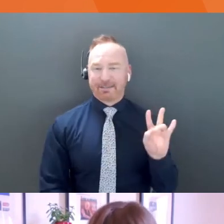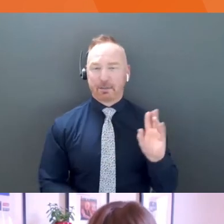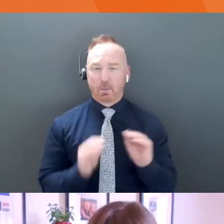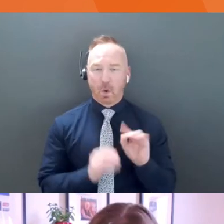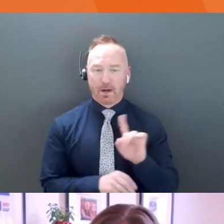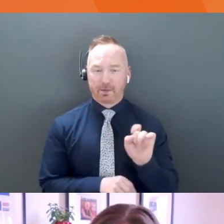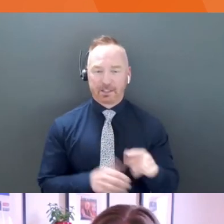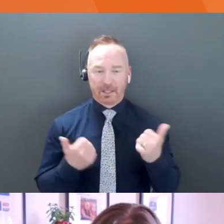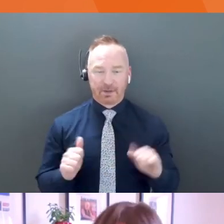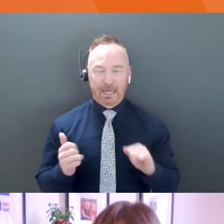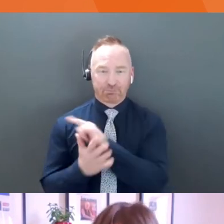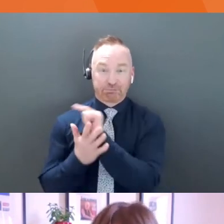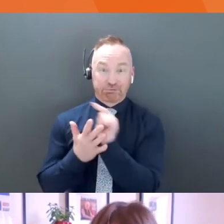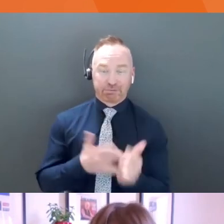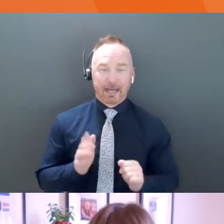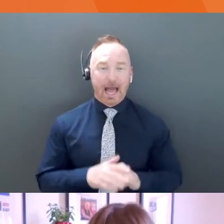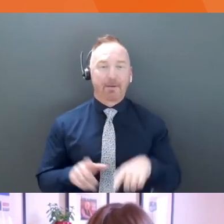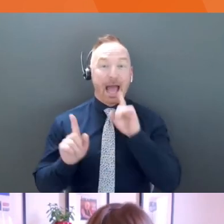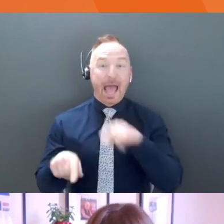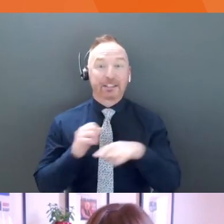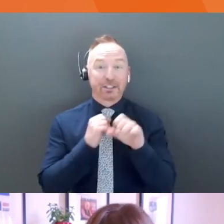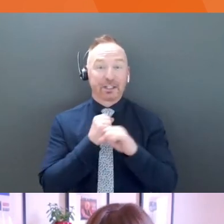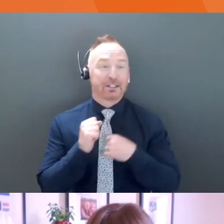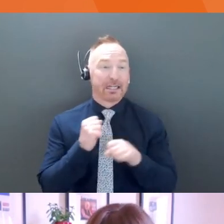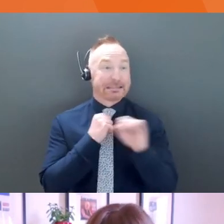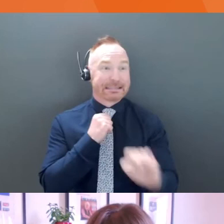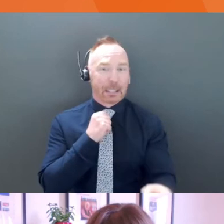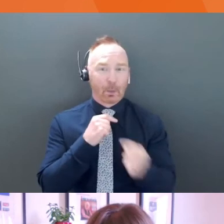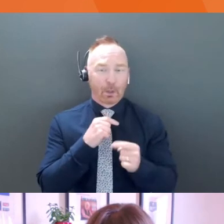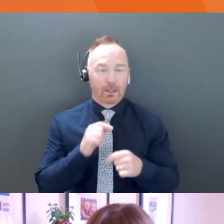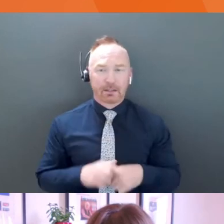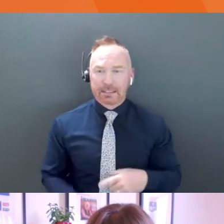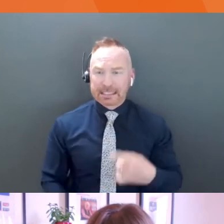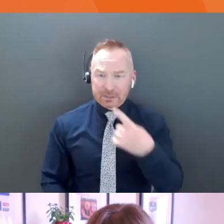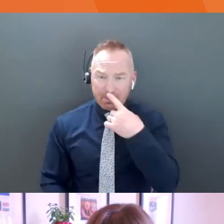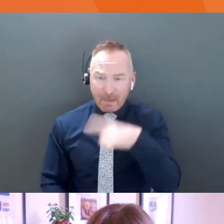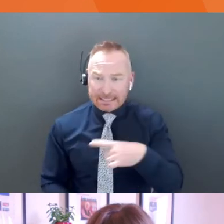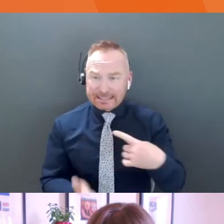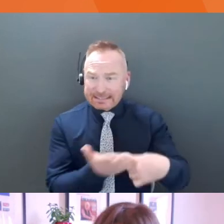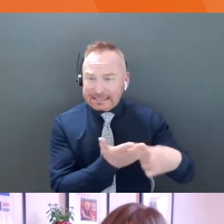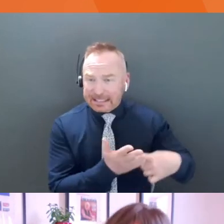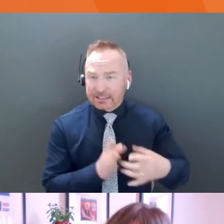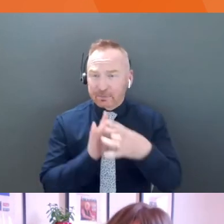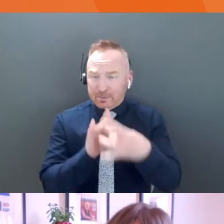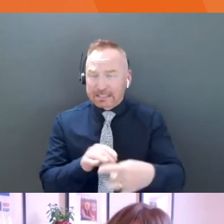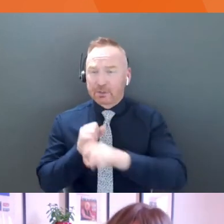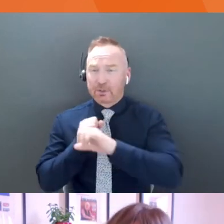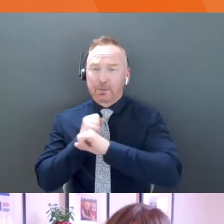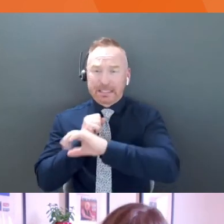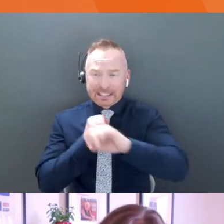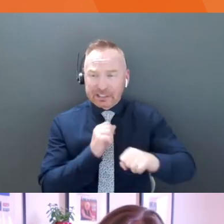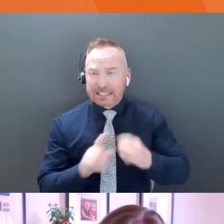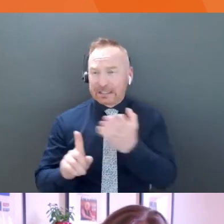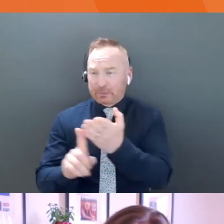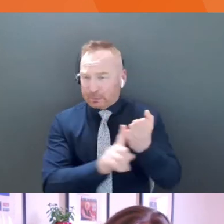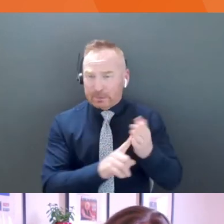Um, I'll answer shorter. Can you please speak to pitching an underutilized waste stream where